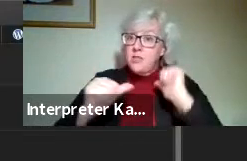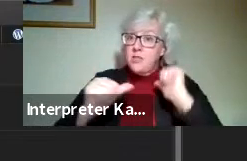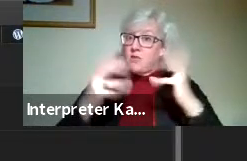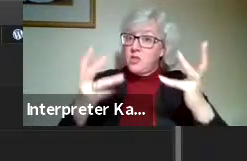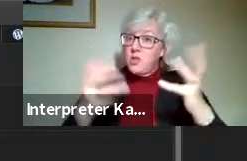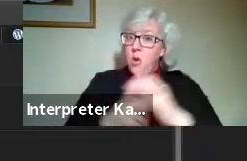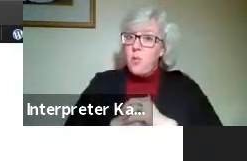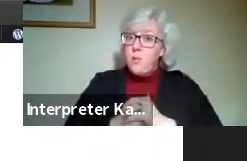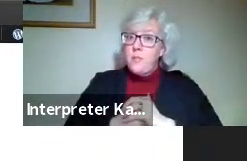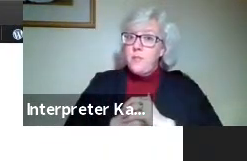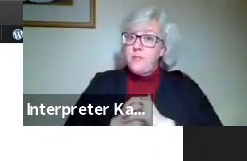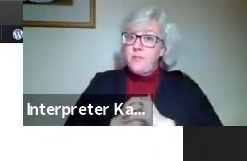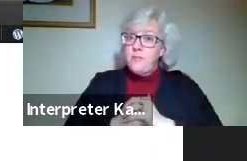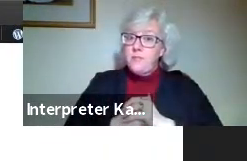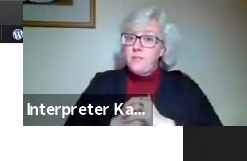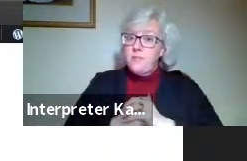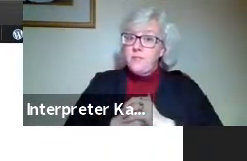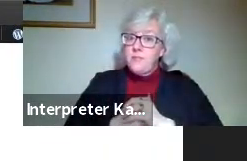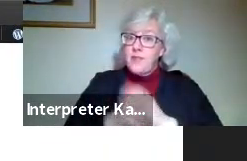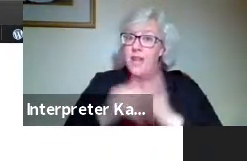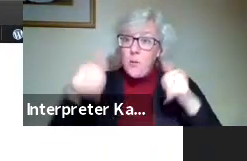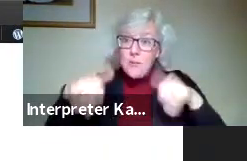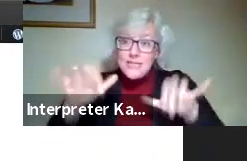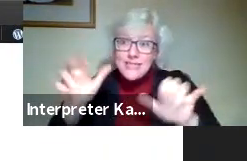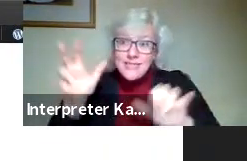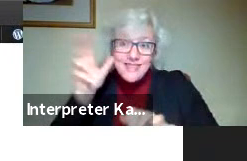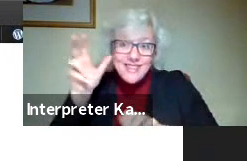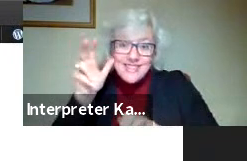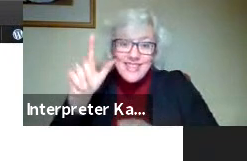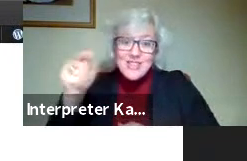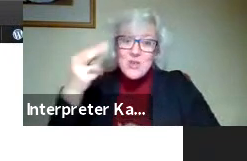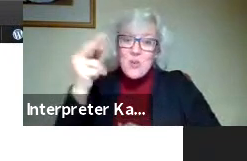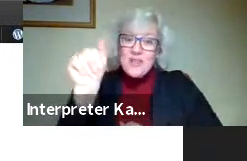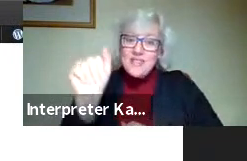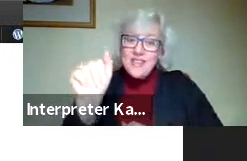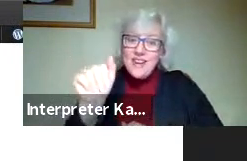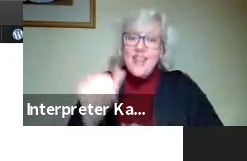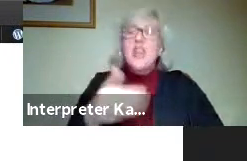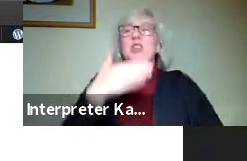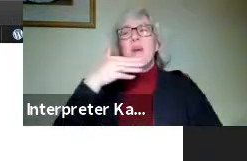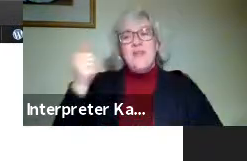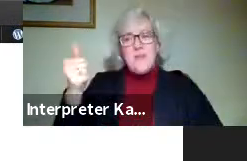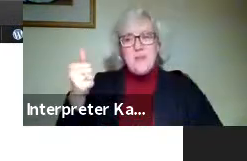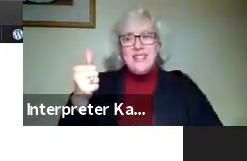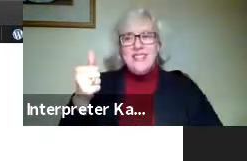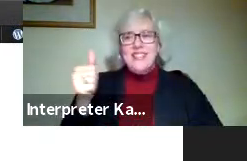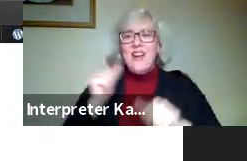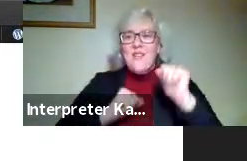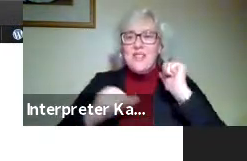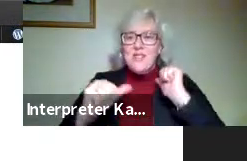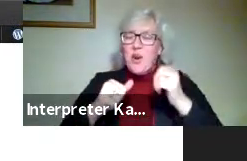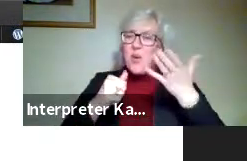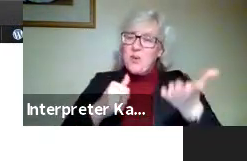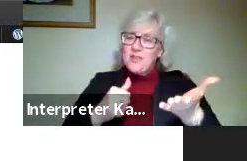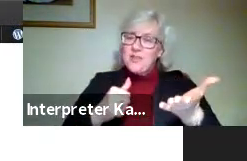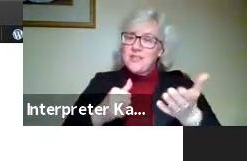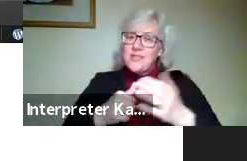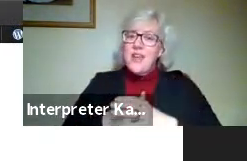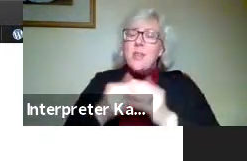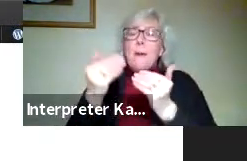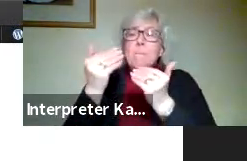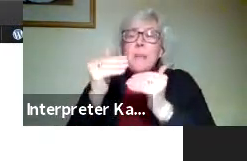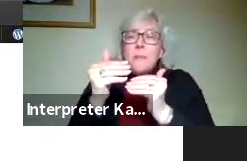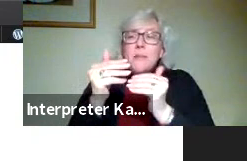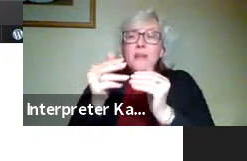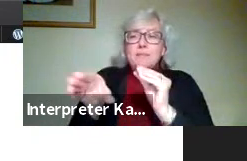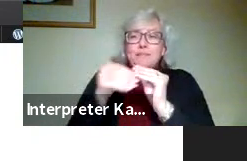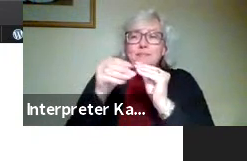going to, I hope you're still listening, Teresa, because you have Best of Show in the minimal post in